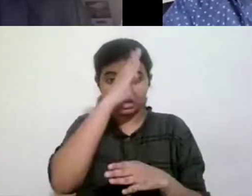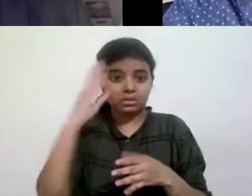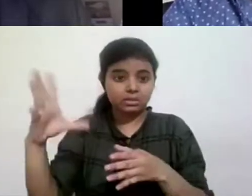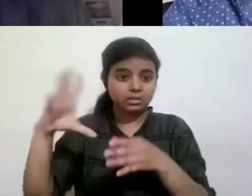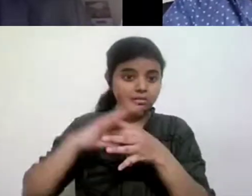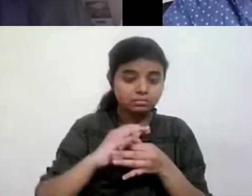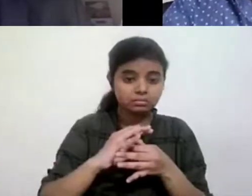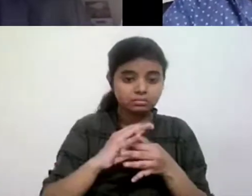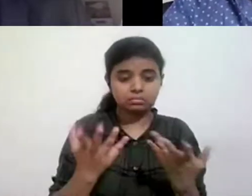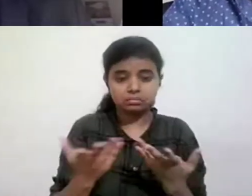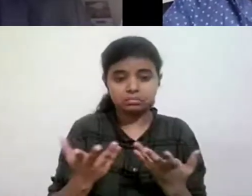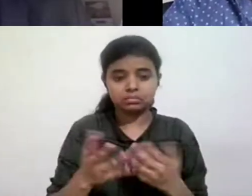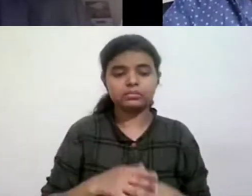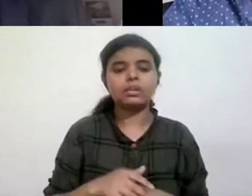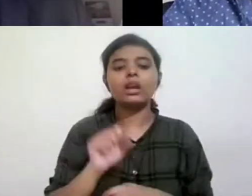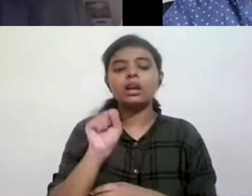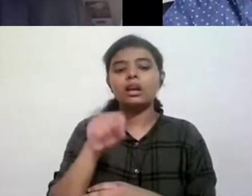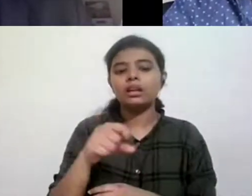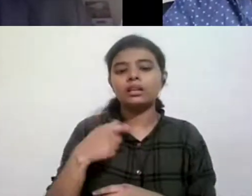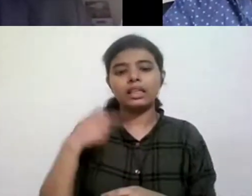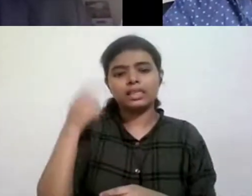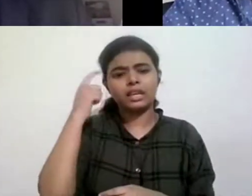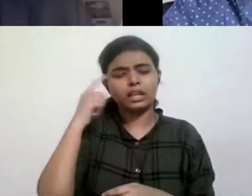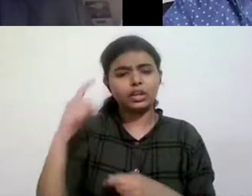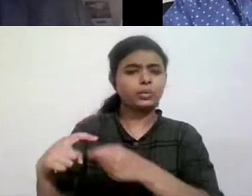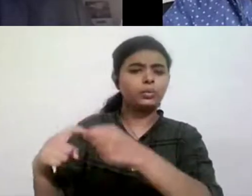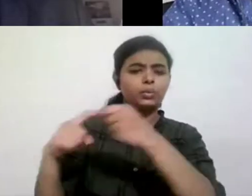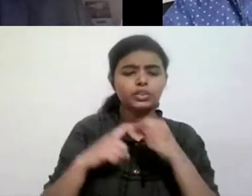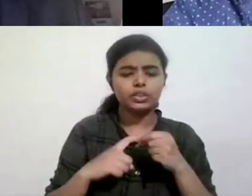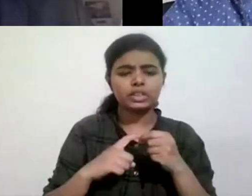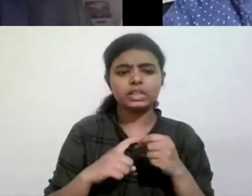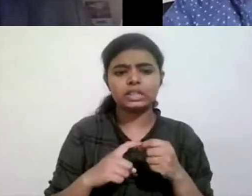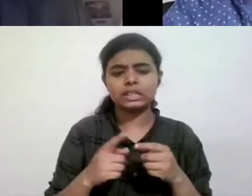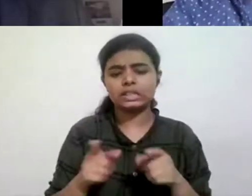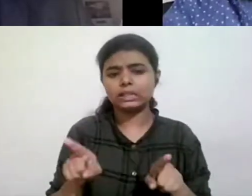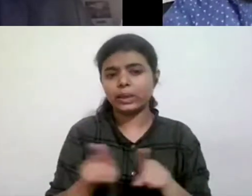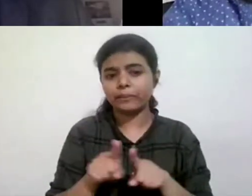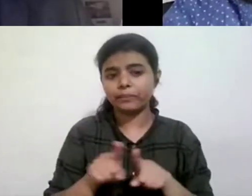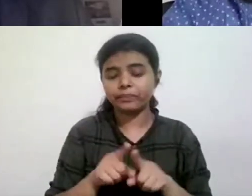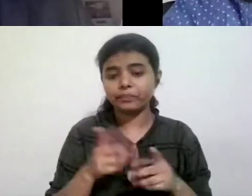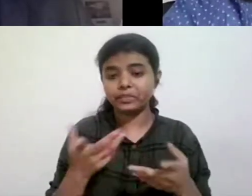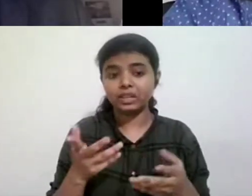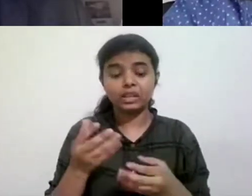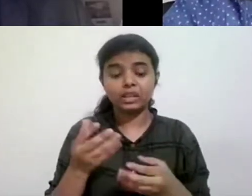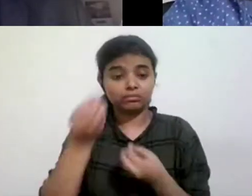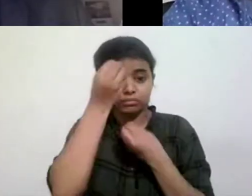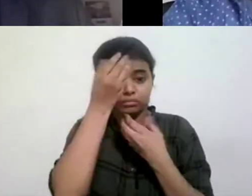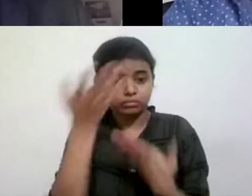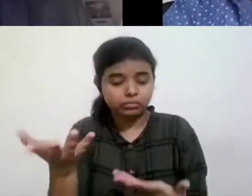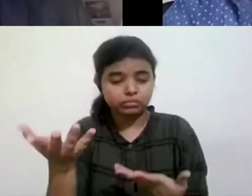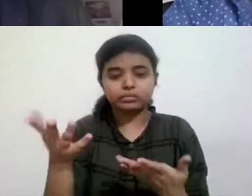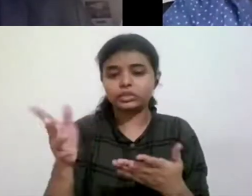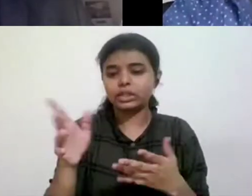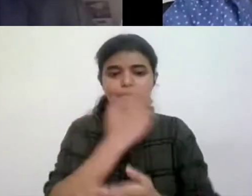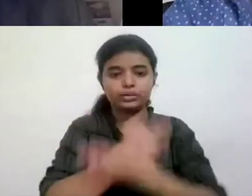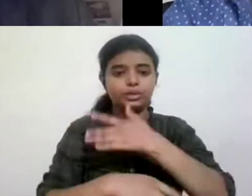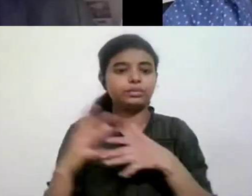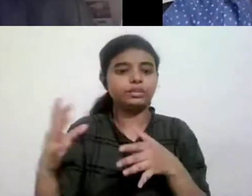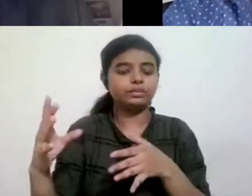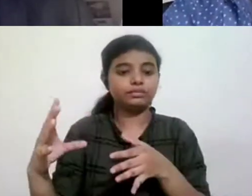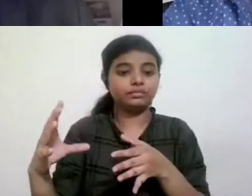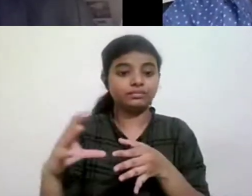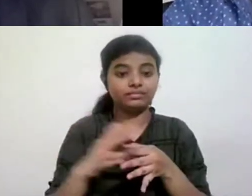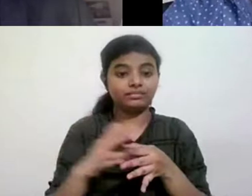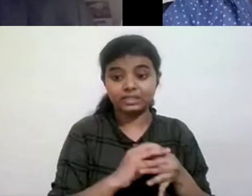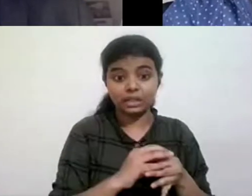Yeah. So I, I guess that question is like, should the, the information or knowledge from disability studies go out to the